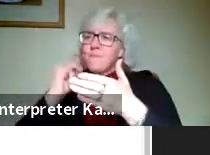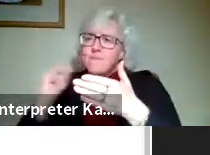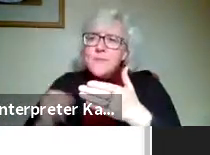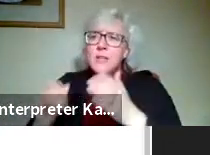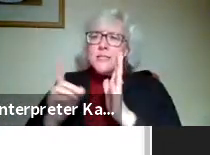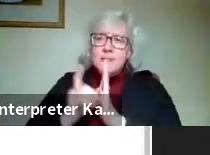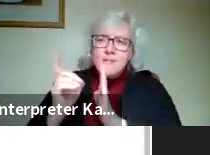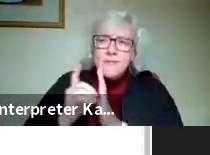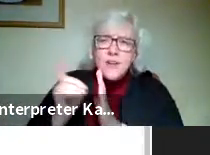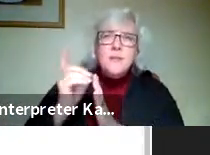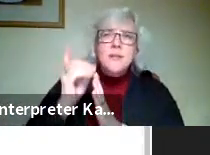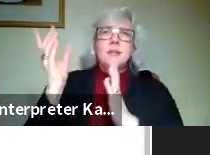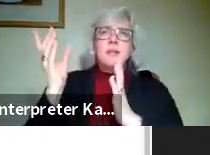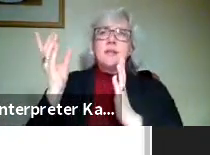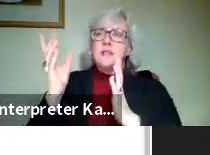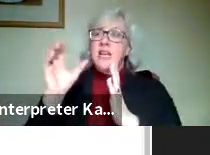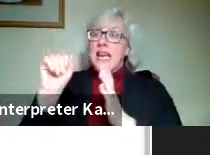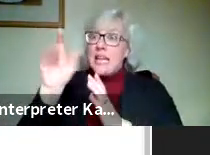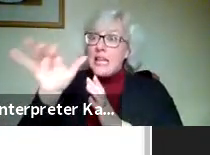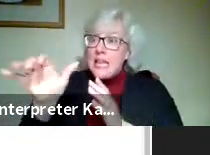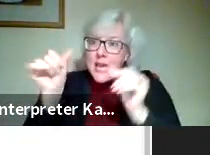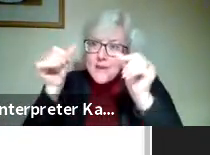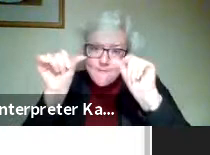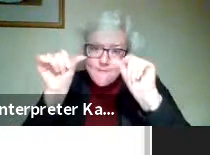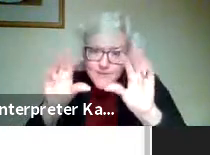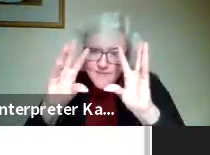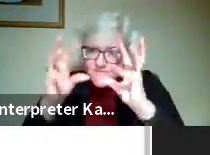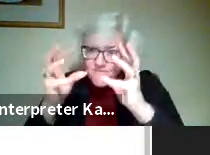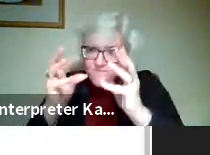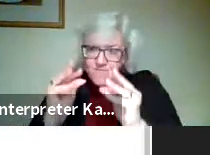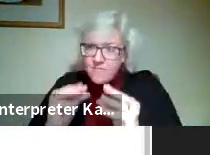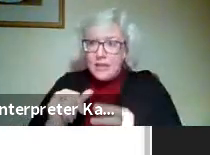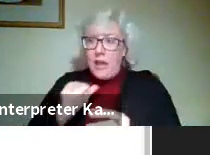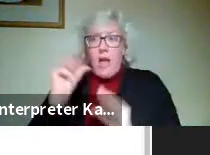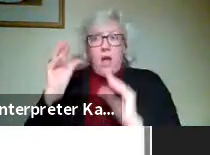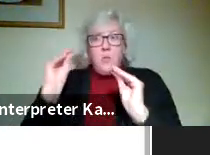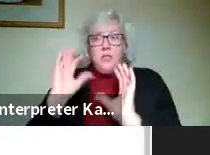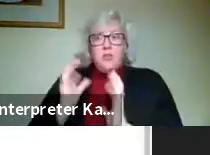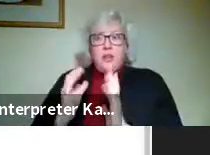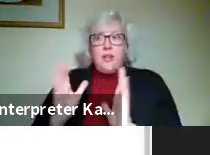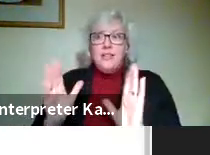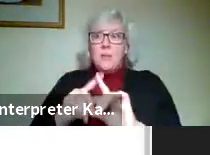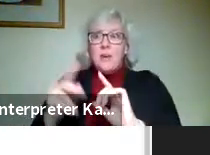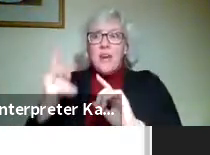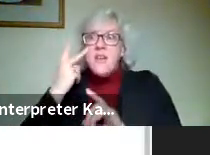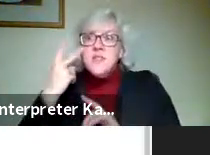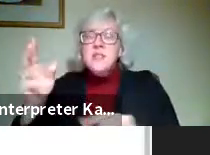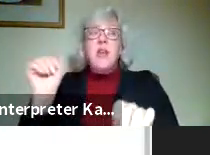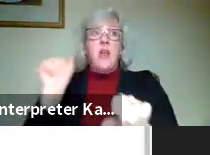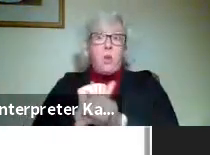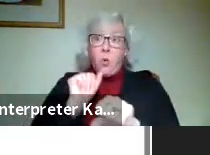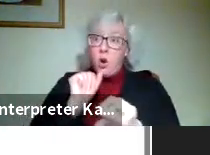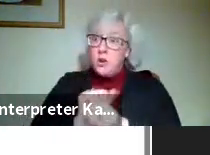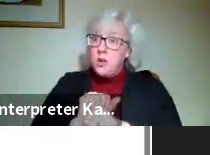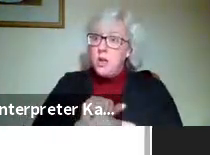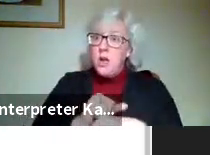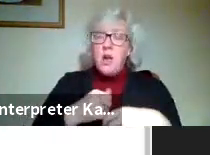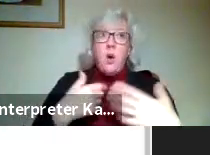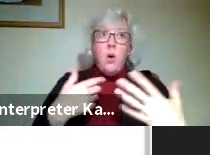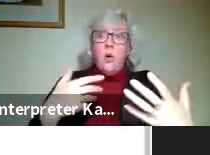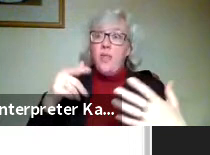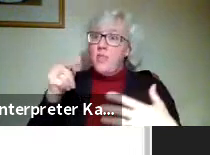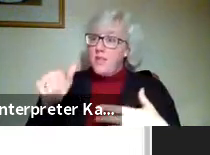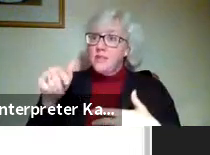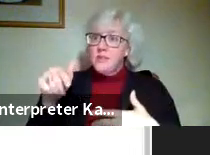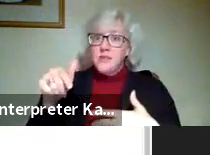development, clay modeling. I don't teach that class, but I've seen the work. And this